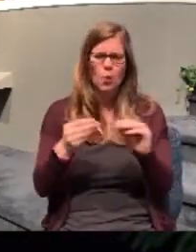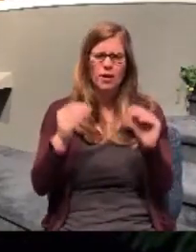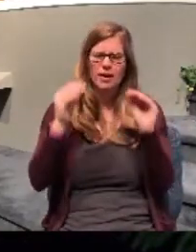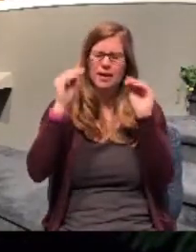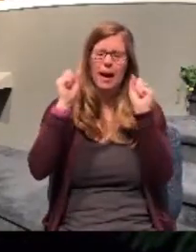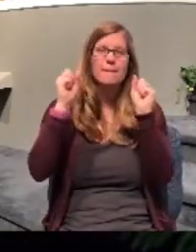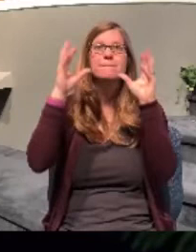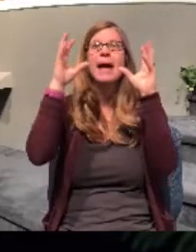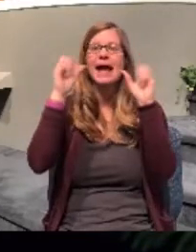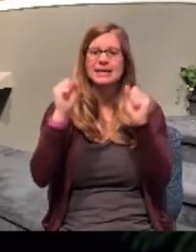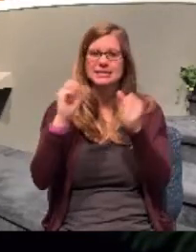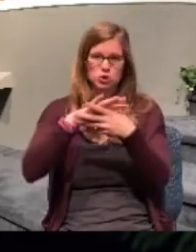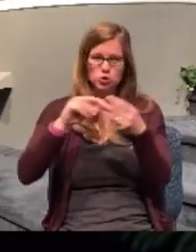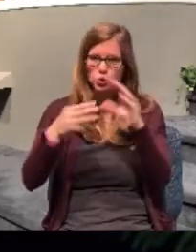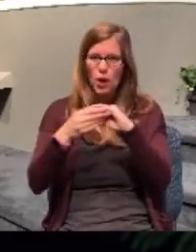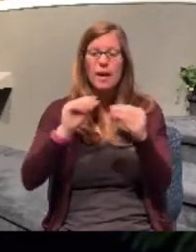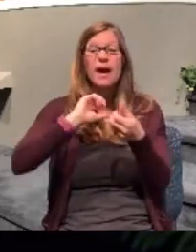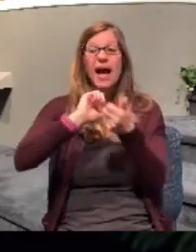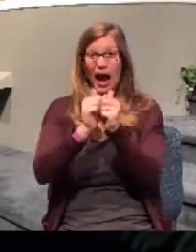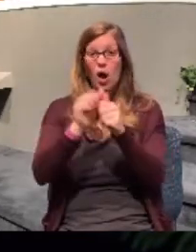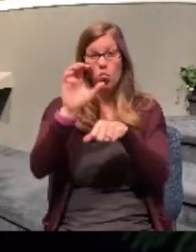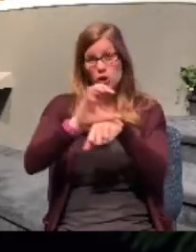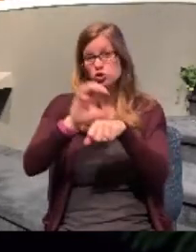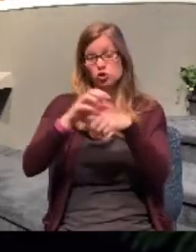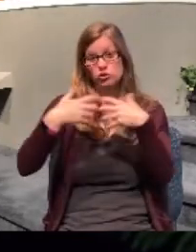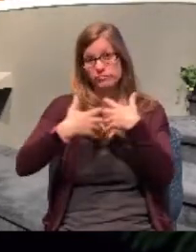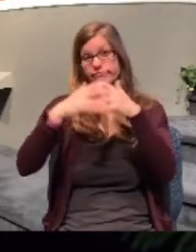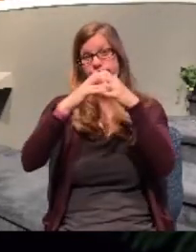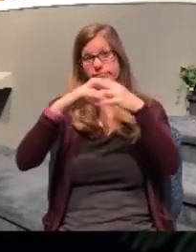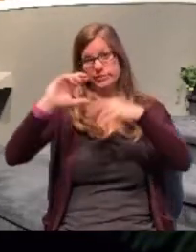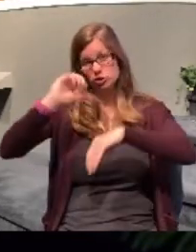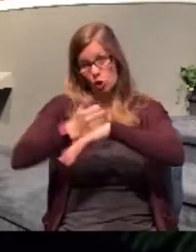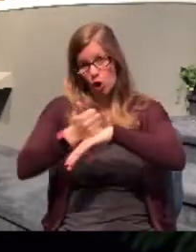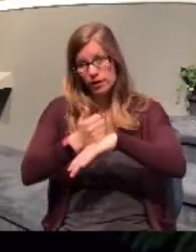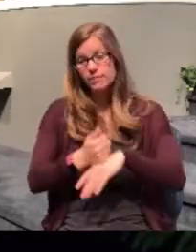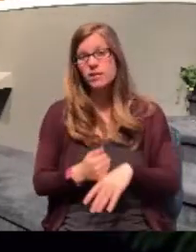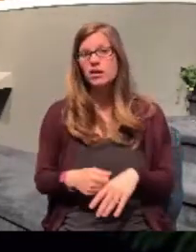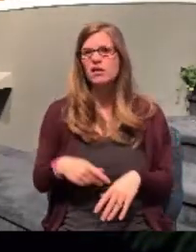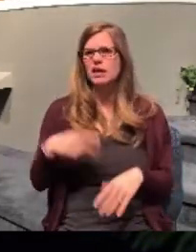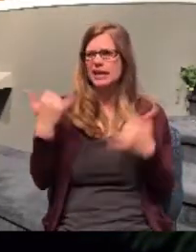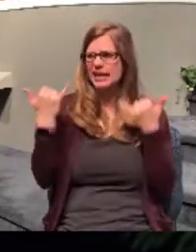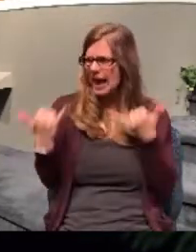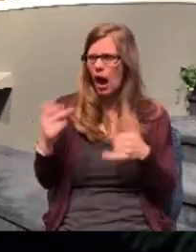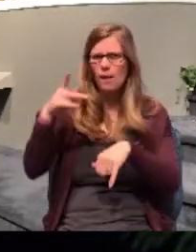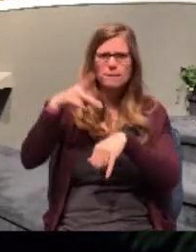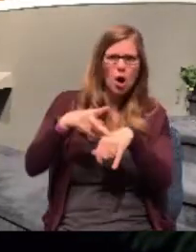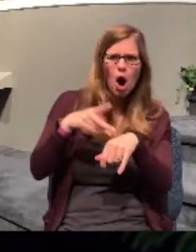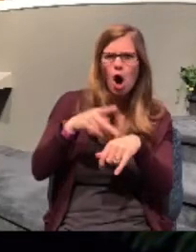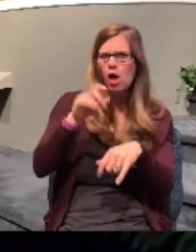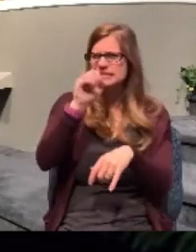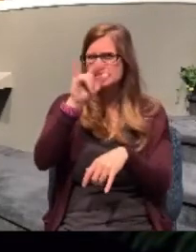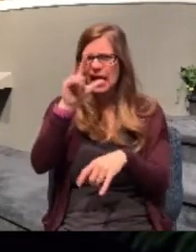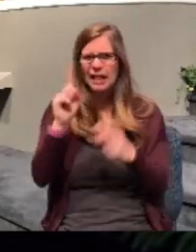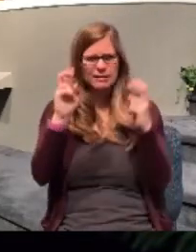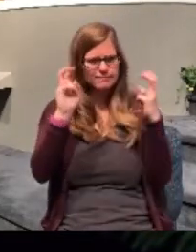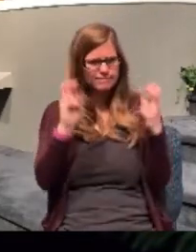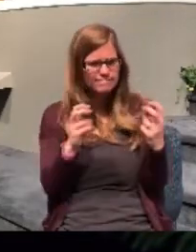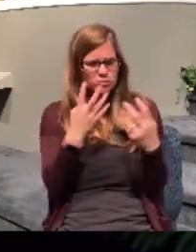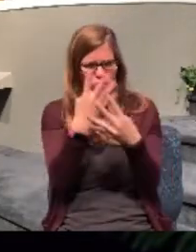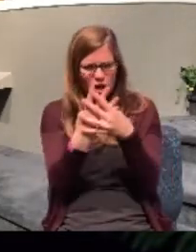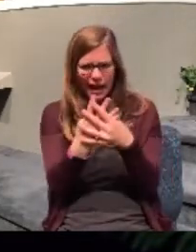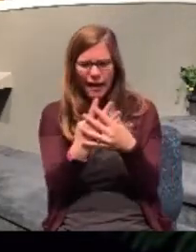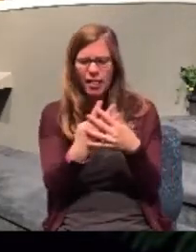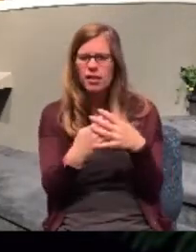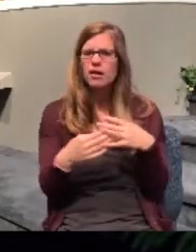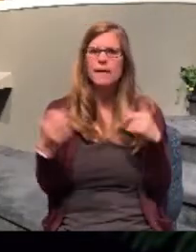story about how the church of Philippi got started. There they are, Paul and Silas sitting in prison. They